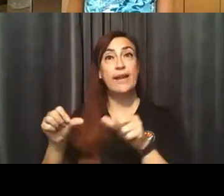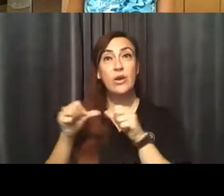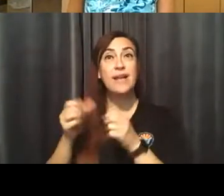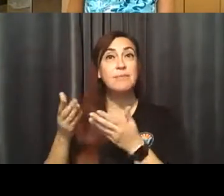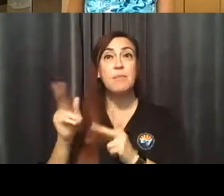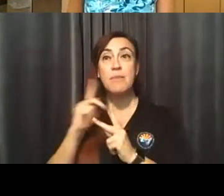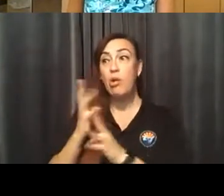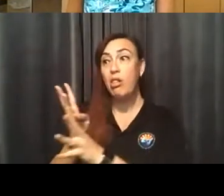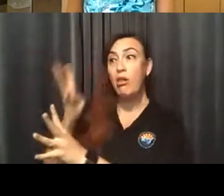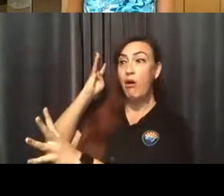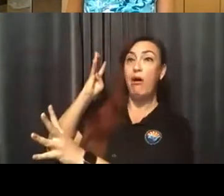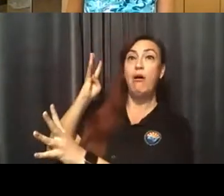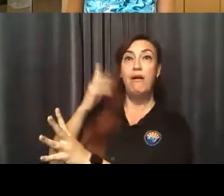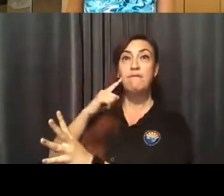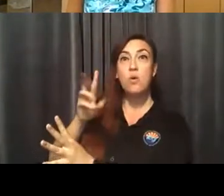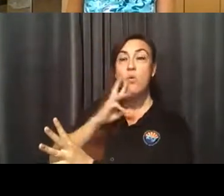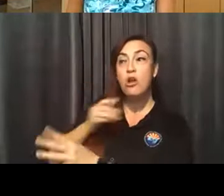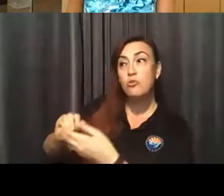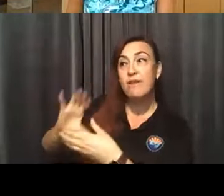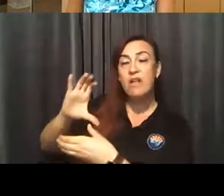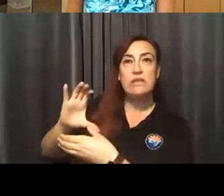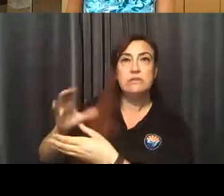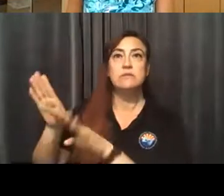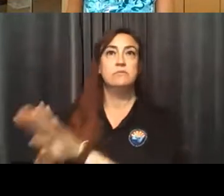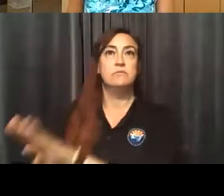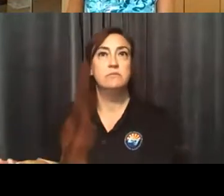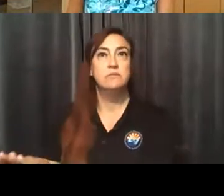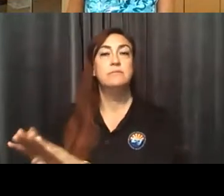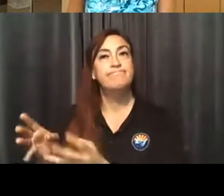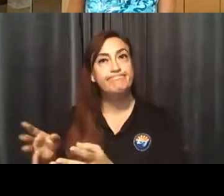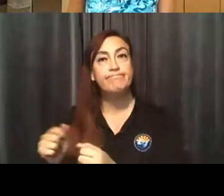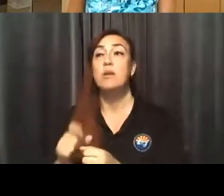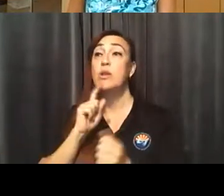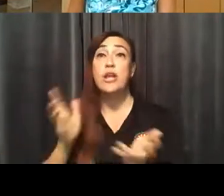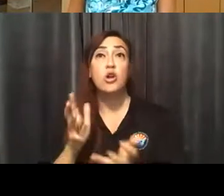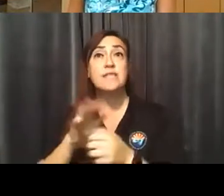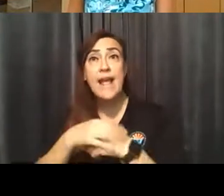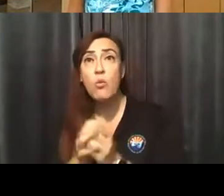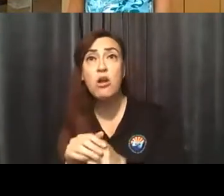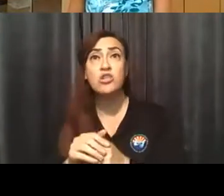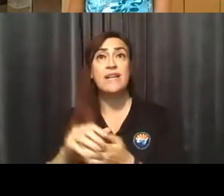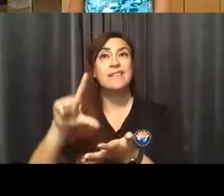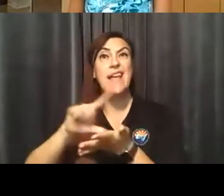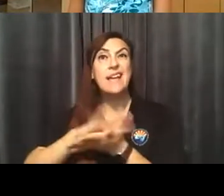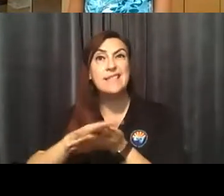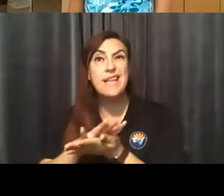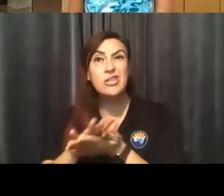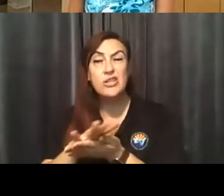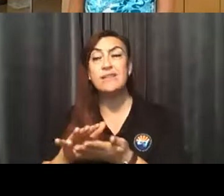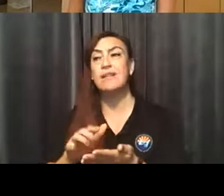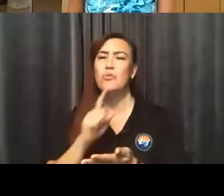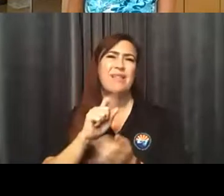spread germs. Really encourage hand washing, sanitization, all of those things. And that really goes for all businesses right now.